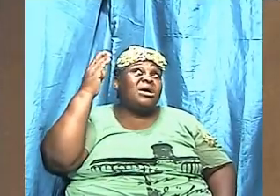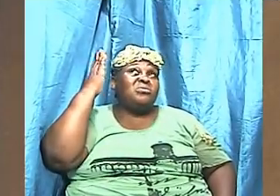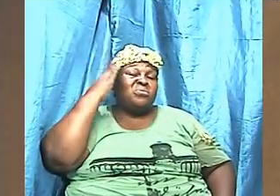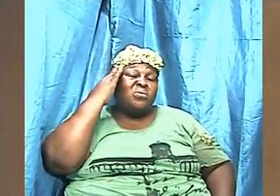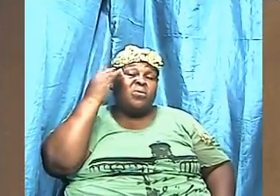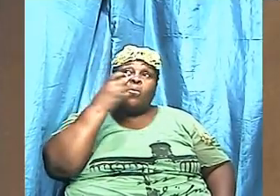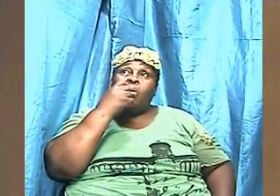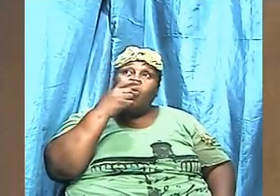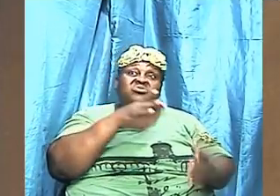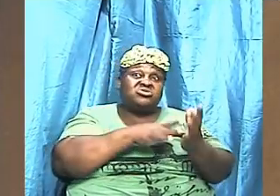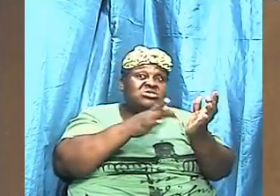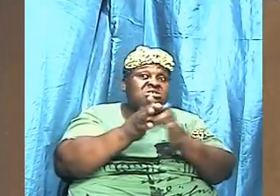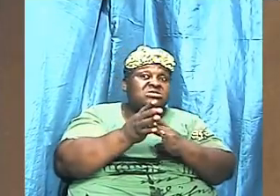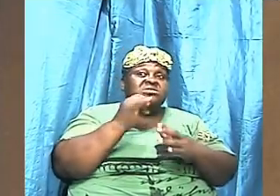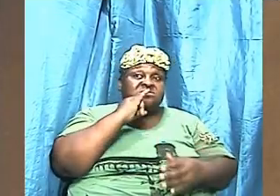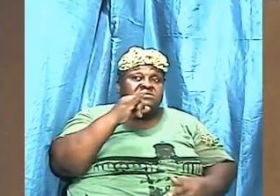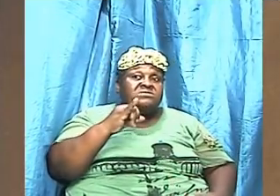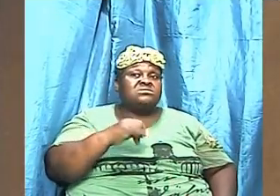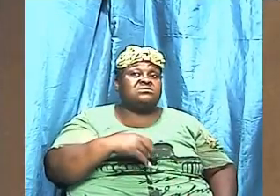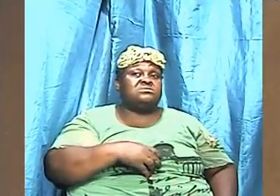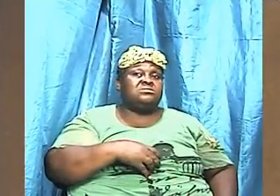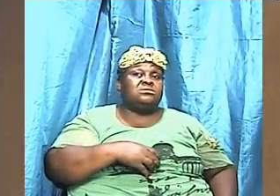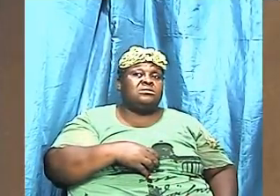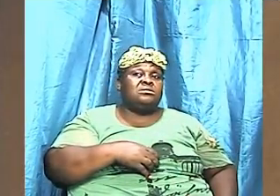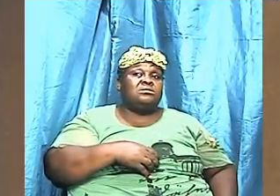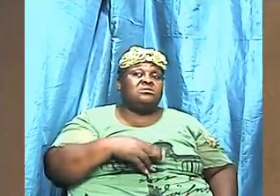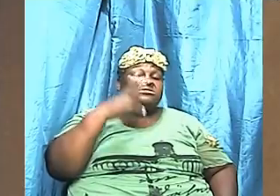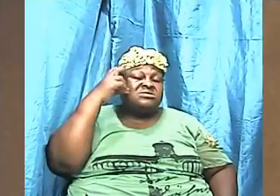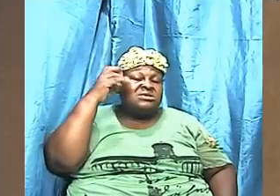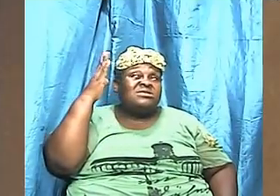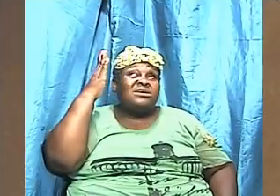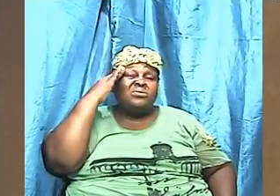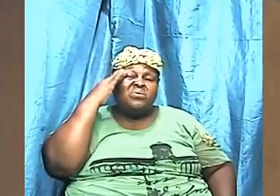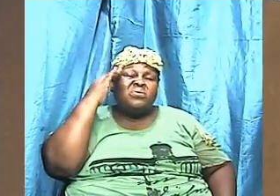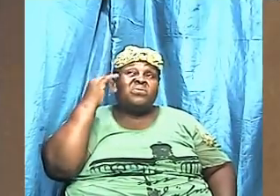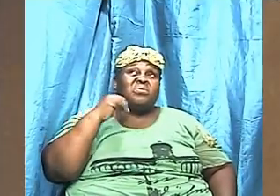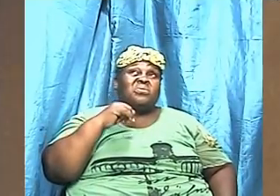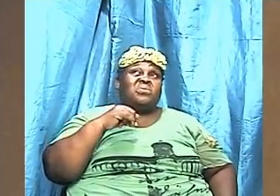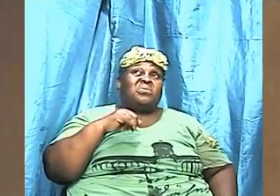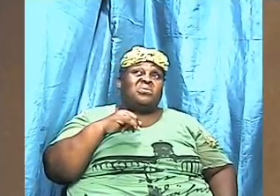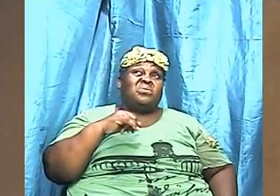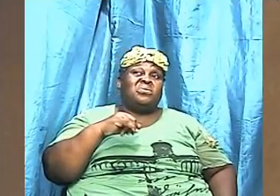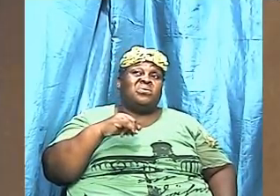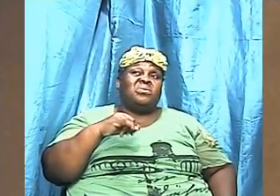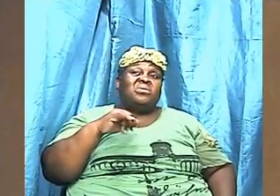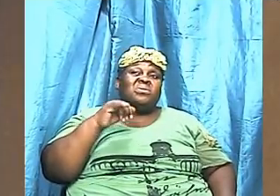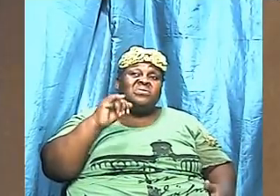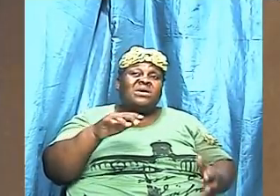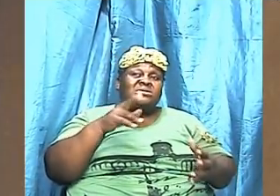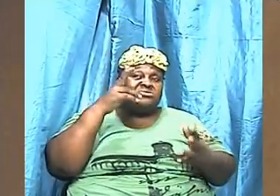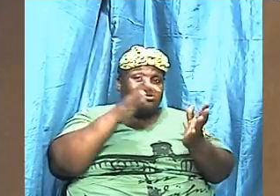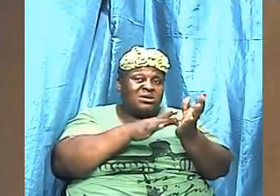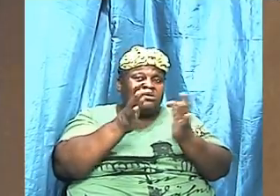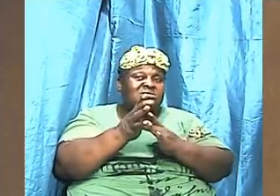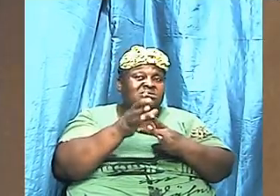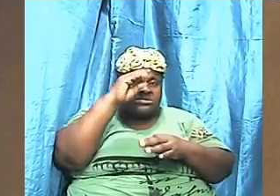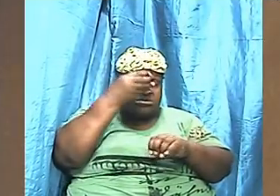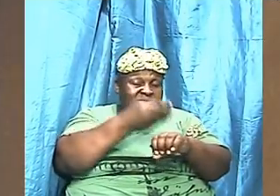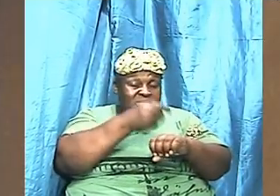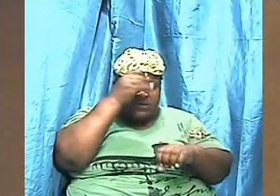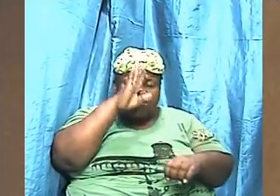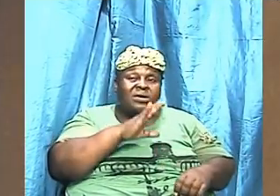is he knows that it was the son of God he knew that it was the son of God but notice what he said